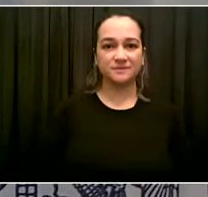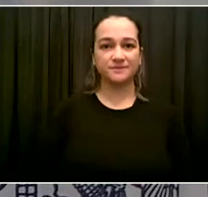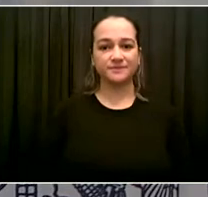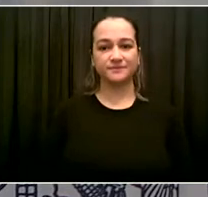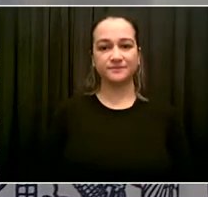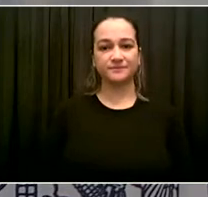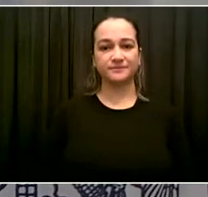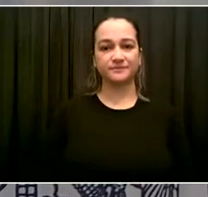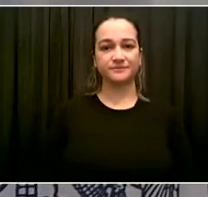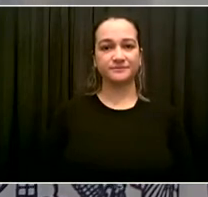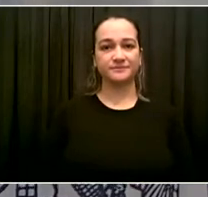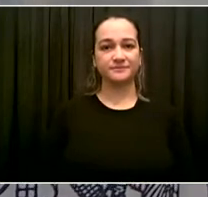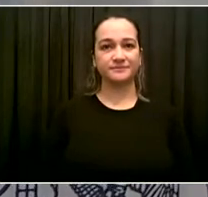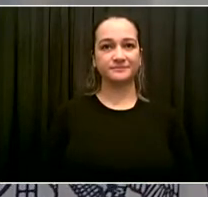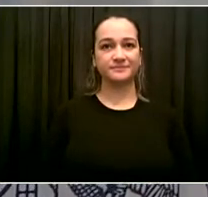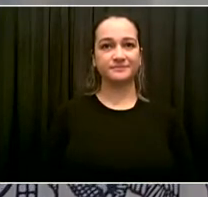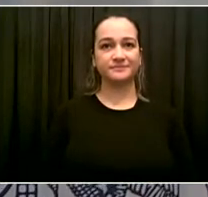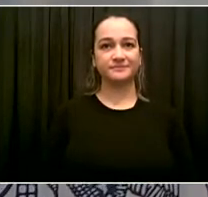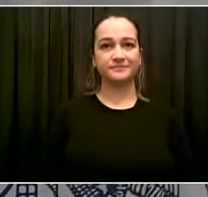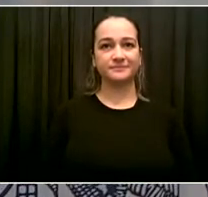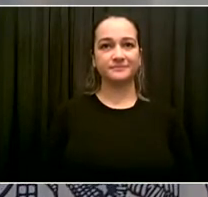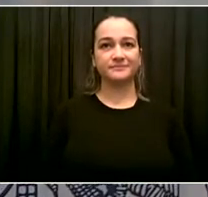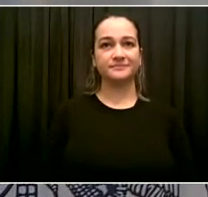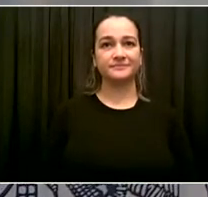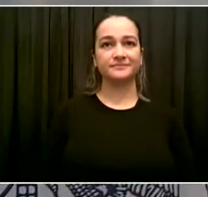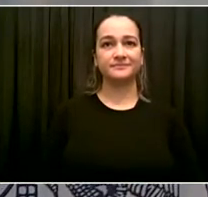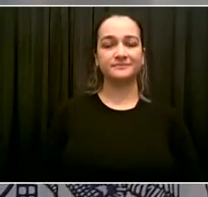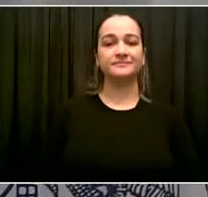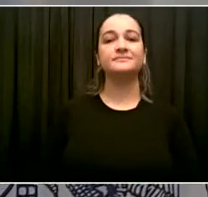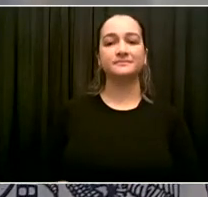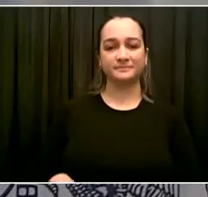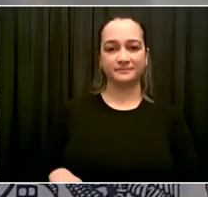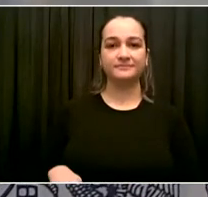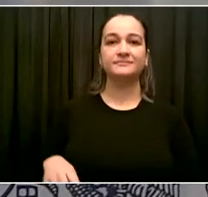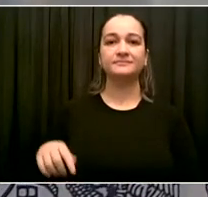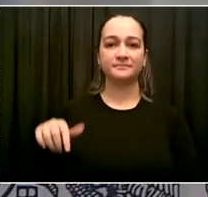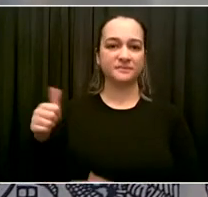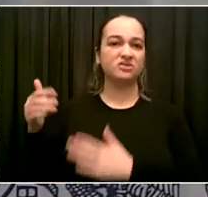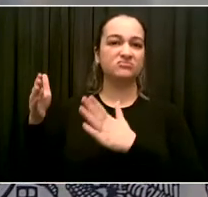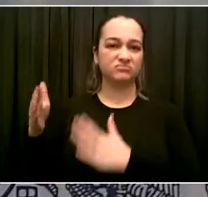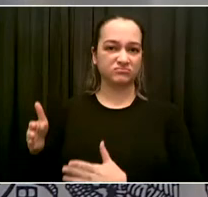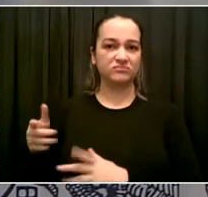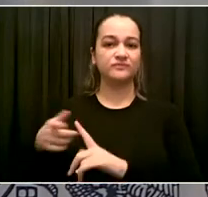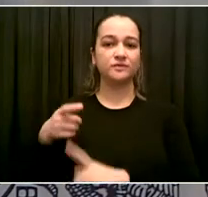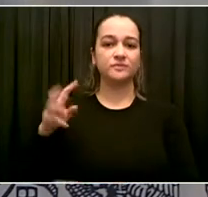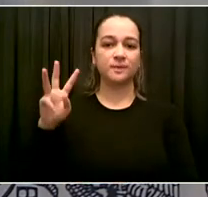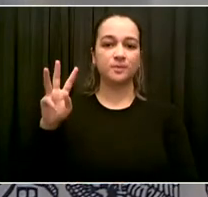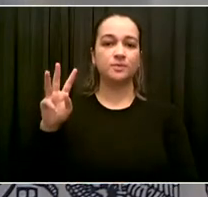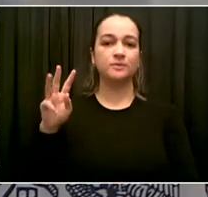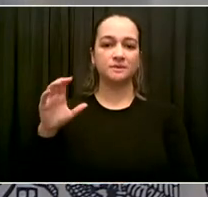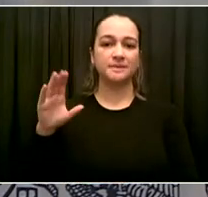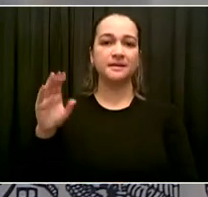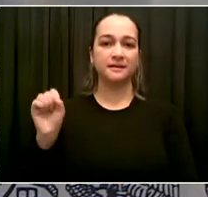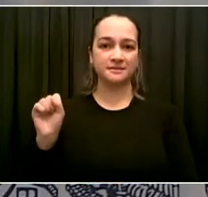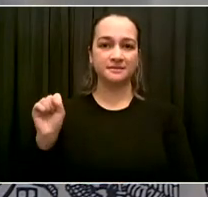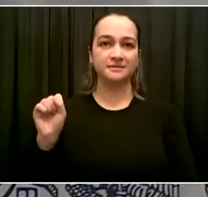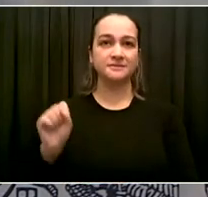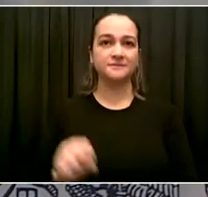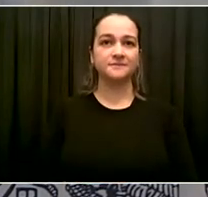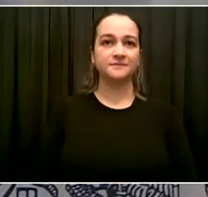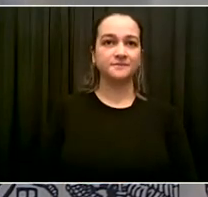Hi. Congratulations on getting your vaccine. I'm joining my colleagues in congratulating you. Thank you so much, Jenna. How are you doing today?